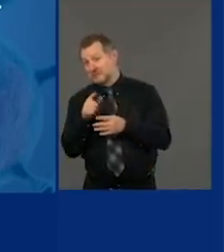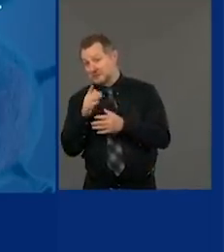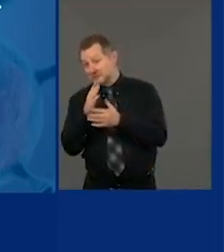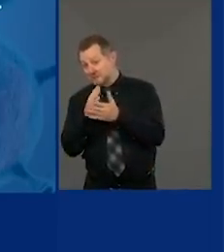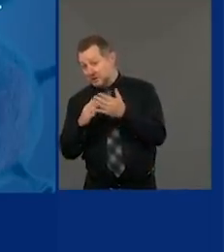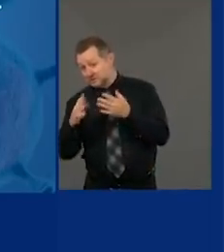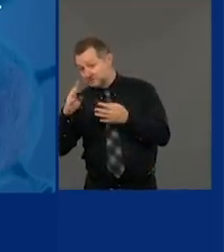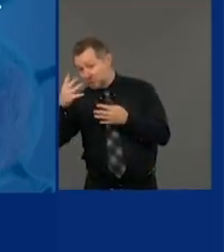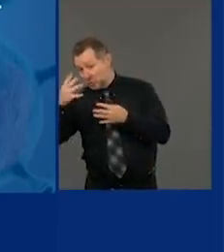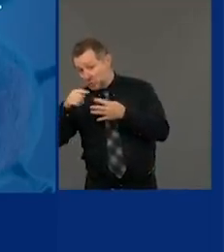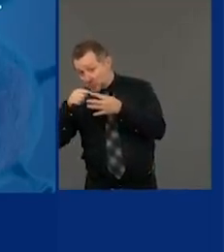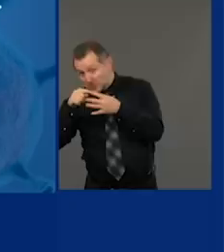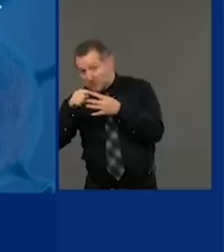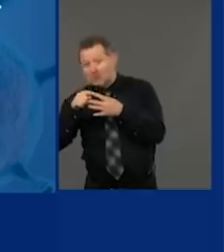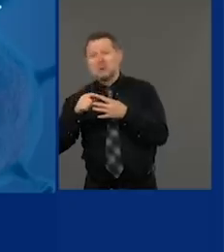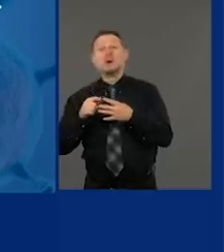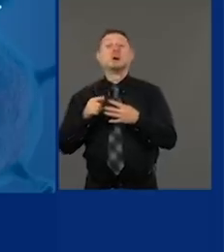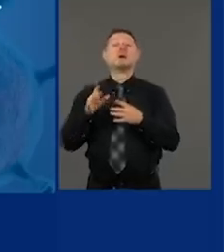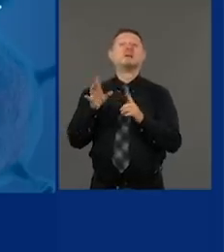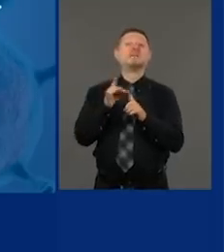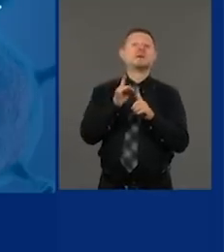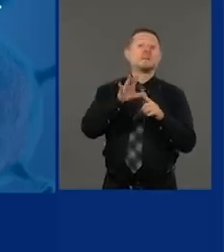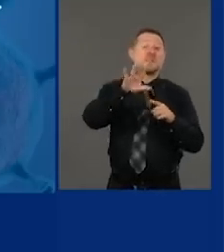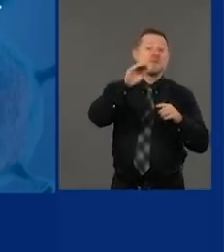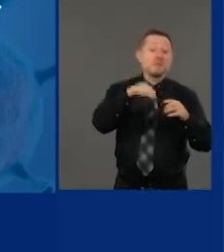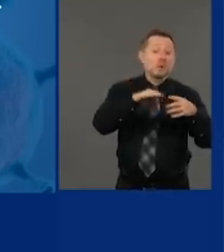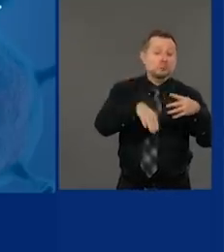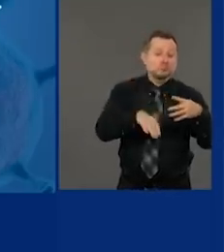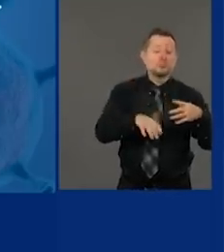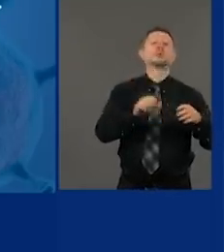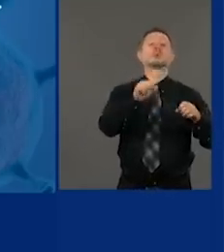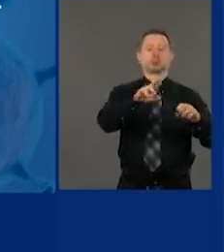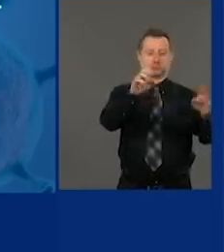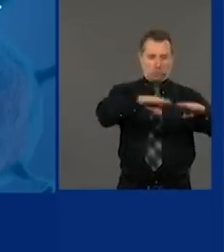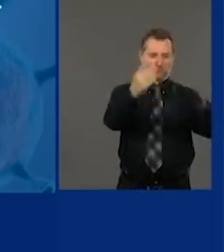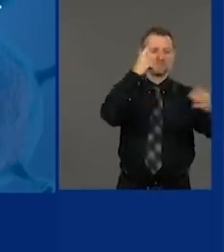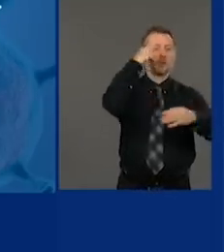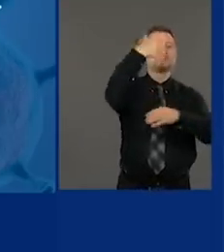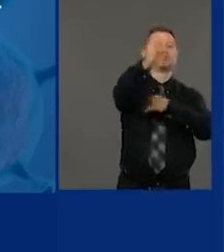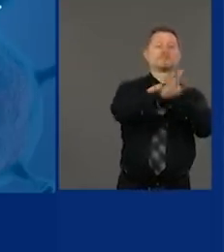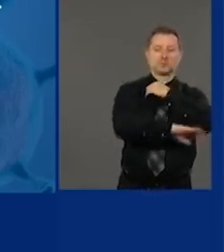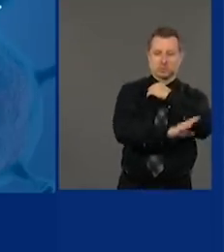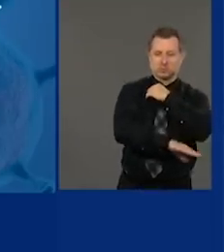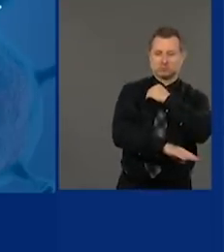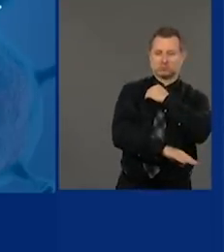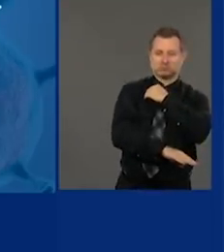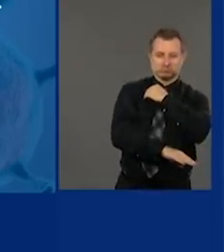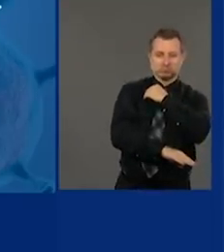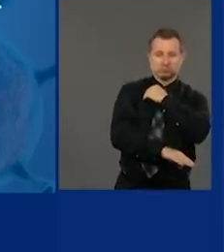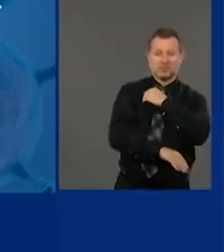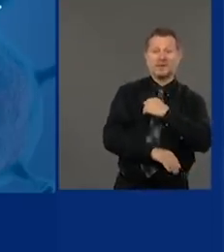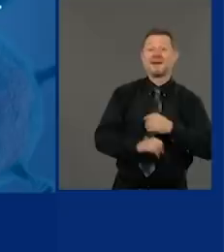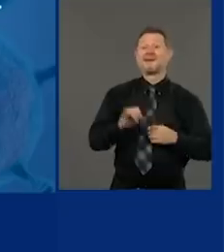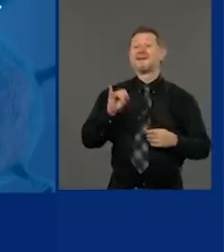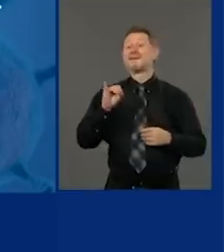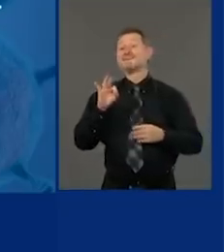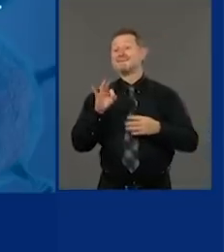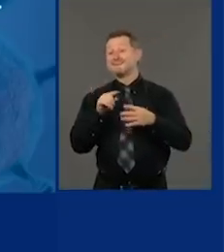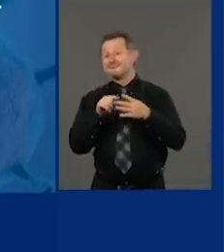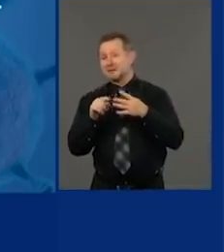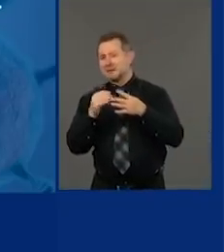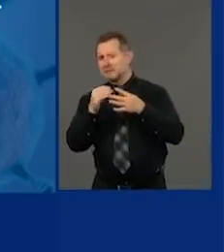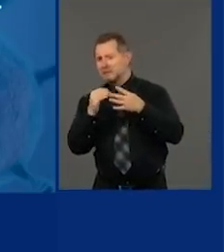and the infection rate is 5% or lower, if the infection rate goes over 9%